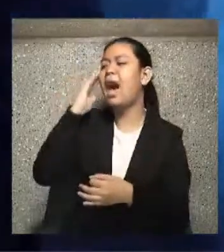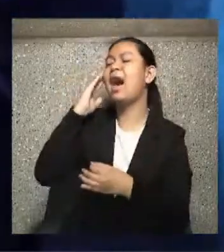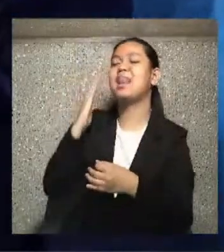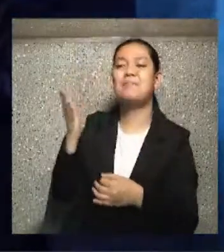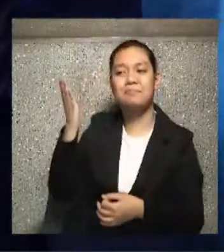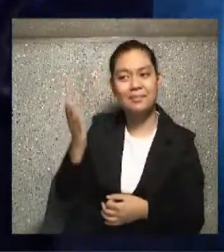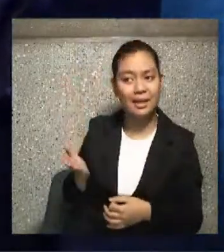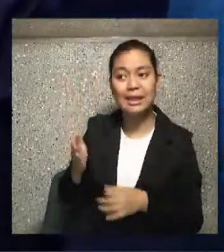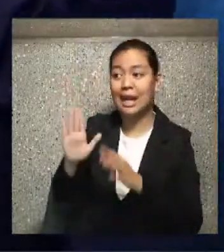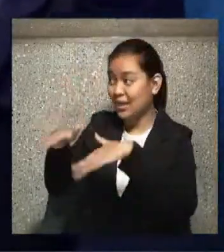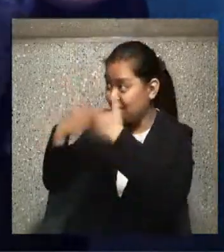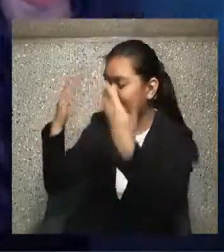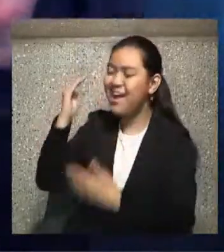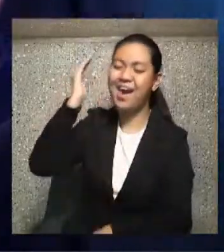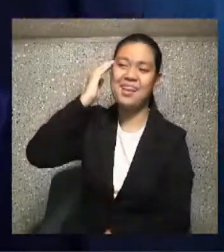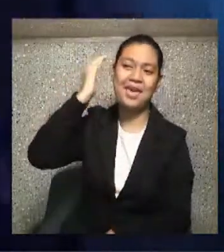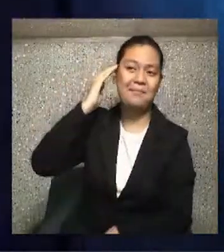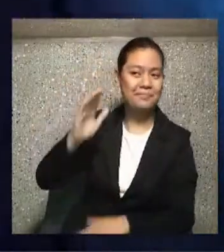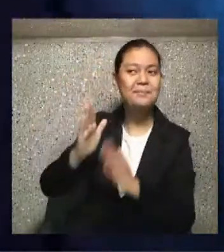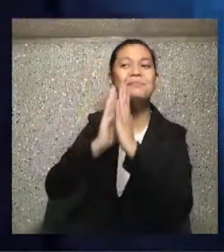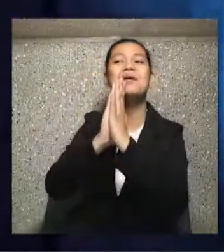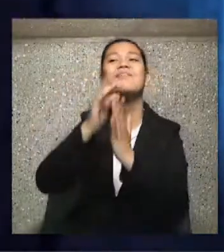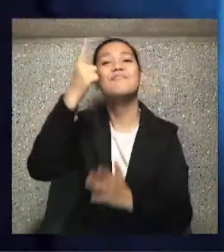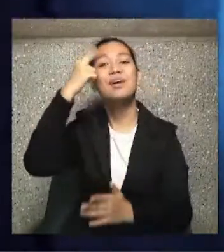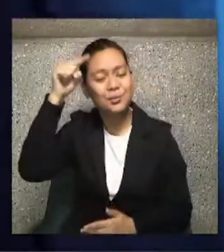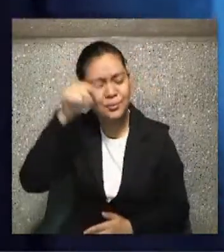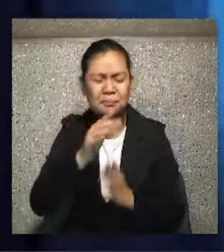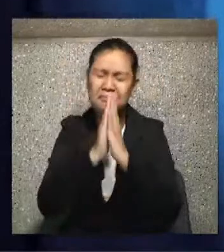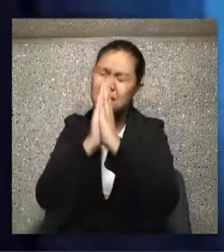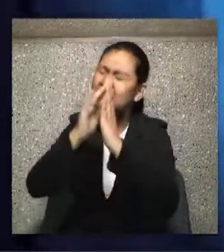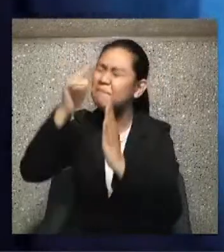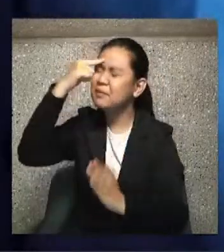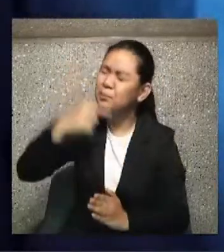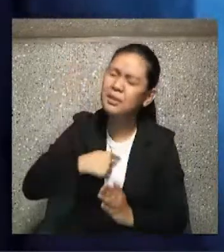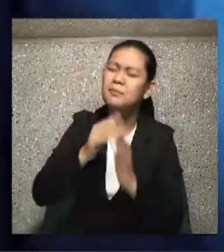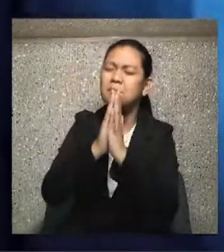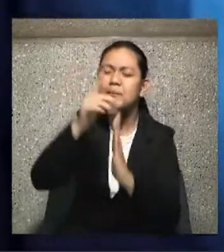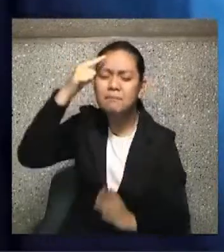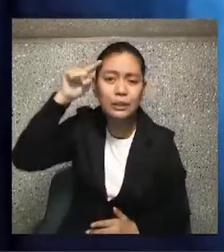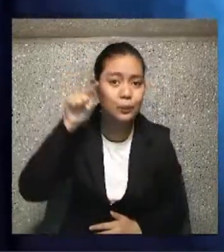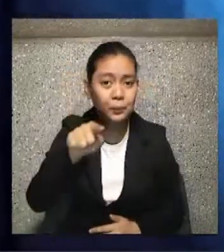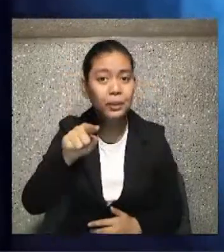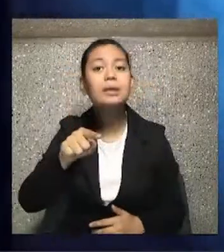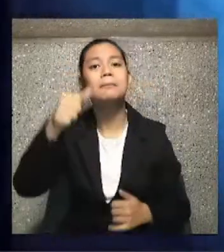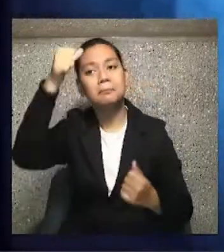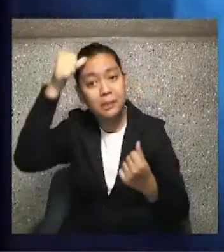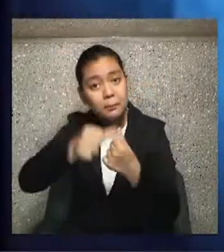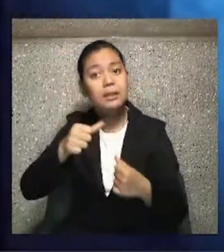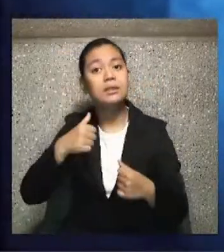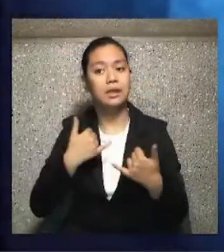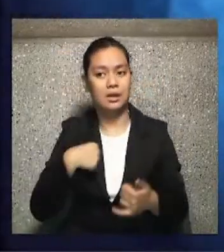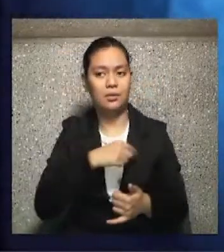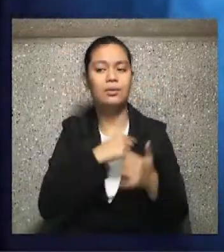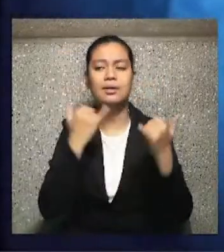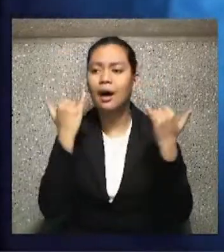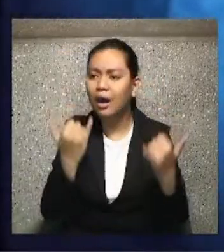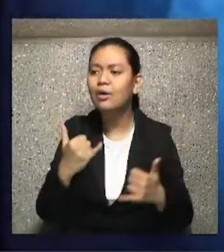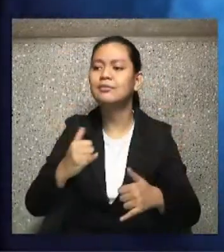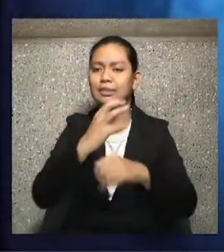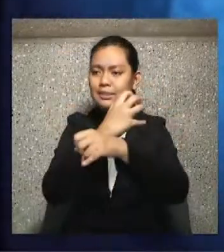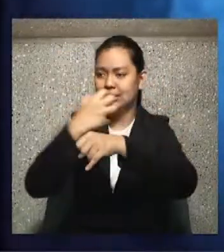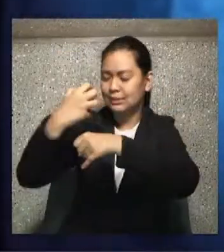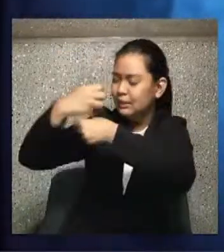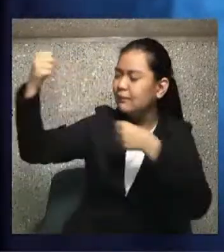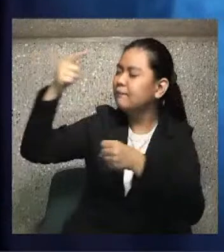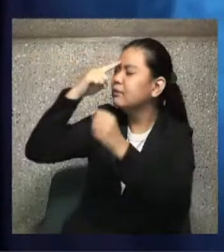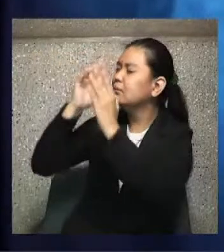And then they get to heaven. They pray even more powerfully for you. So you're going to connect with those in eternal life on